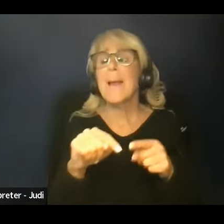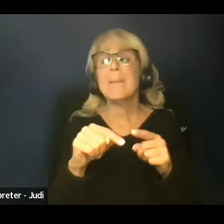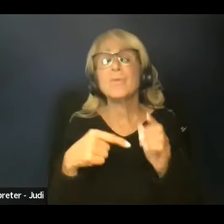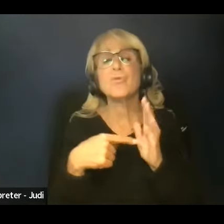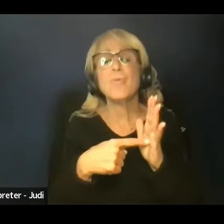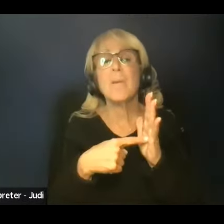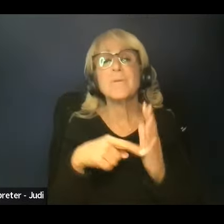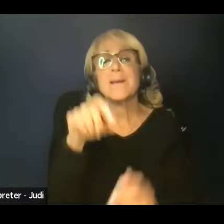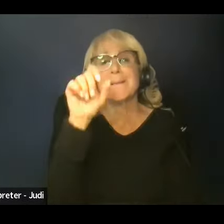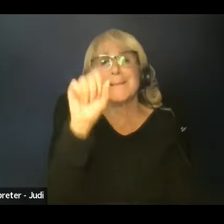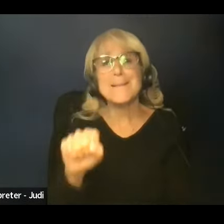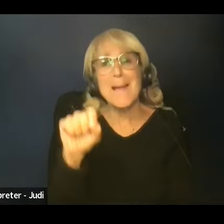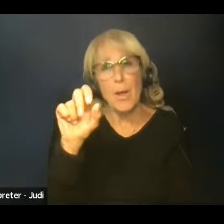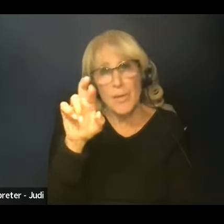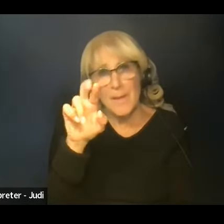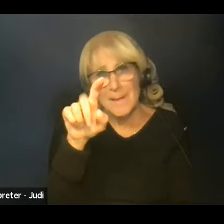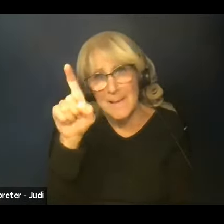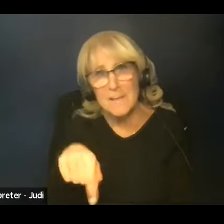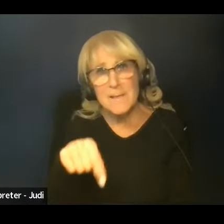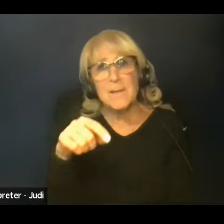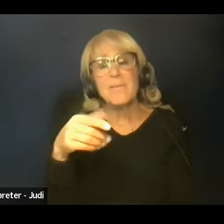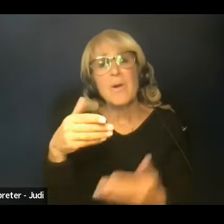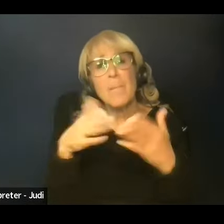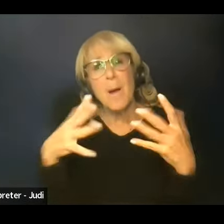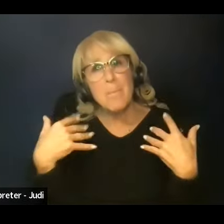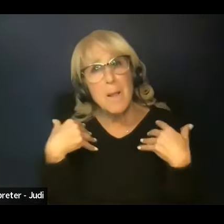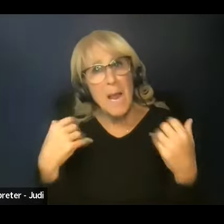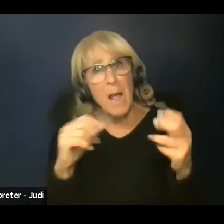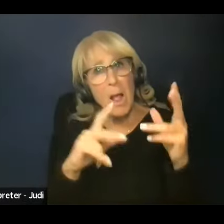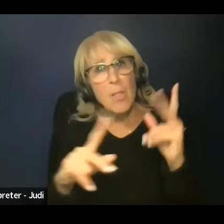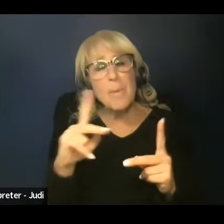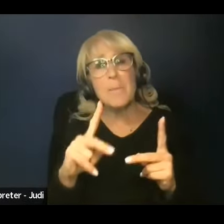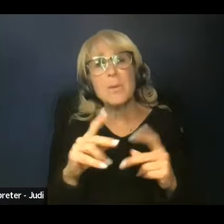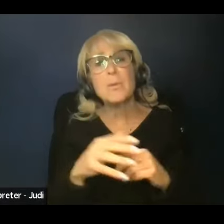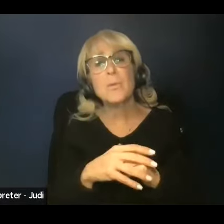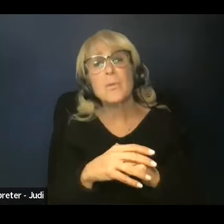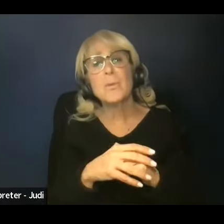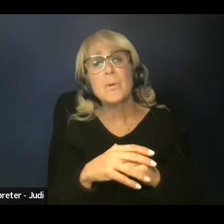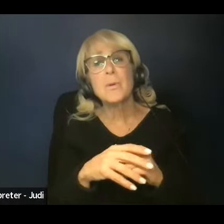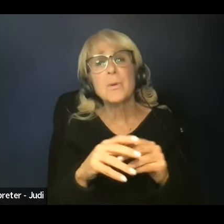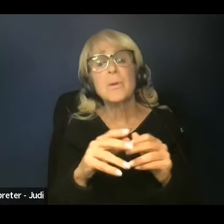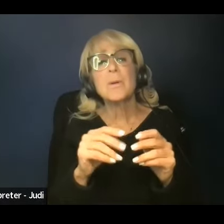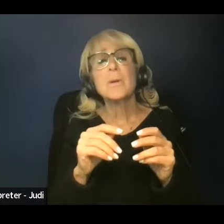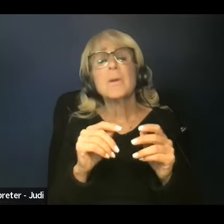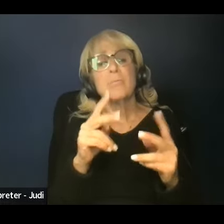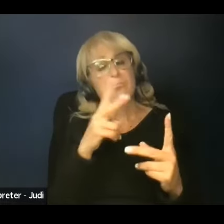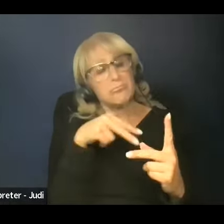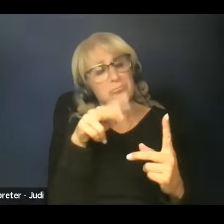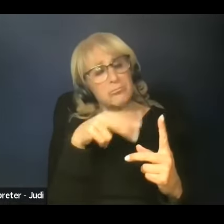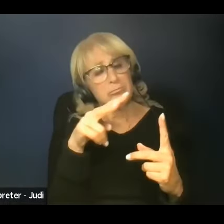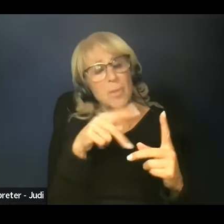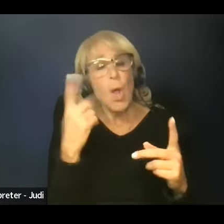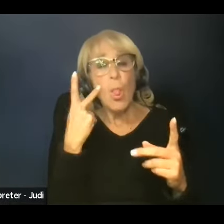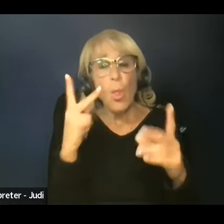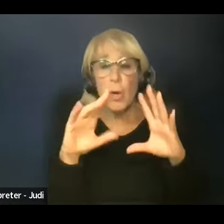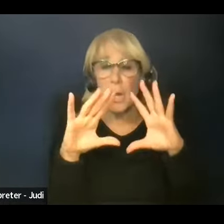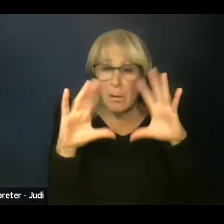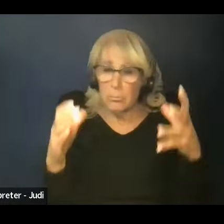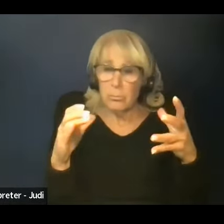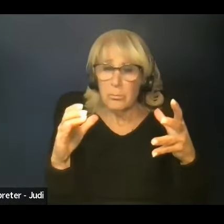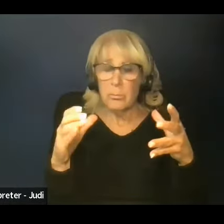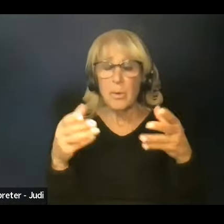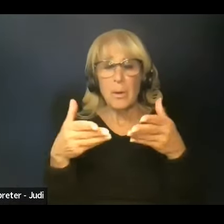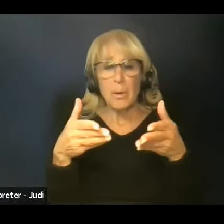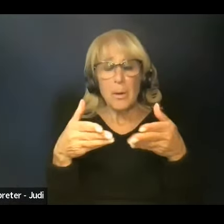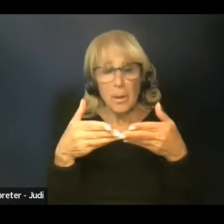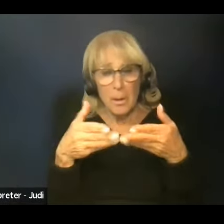I wanted, you know, for public health people to kind of like, look at it, uh, look at the population. And